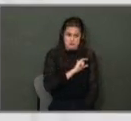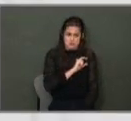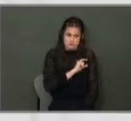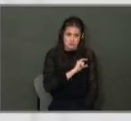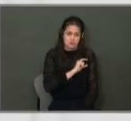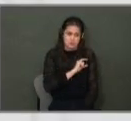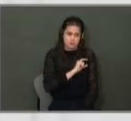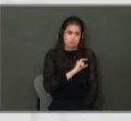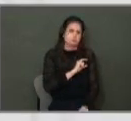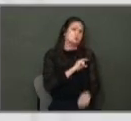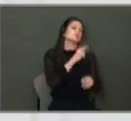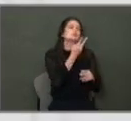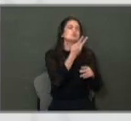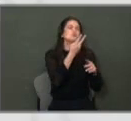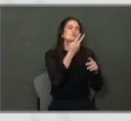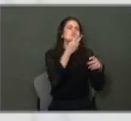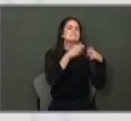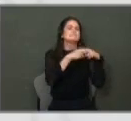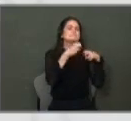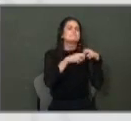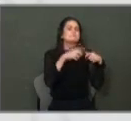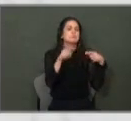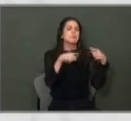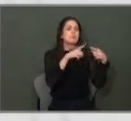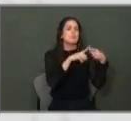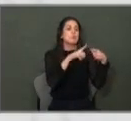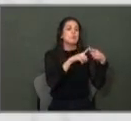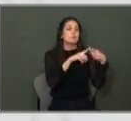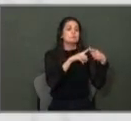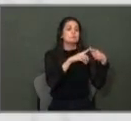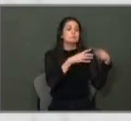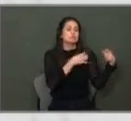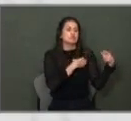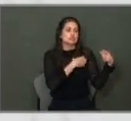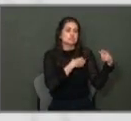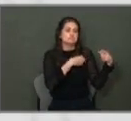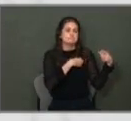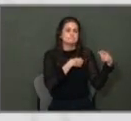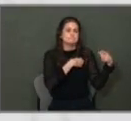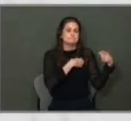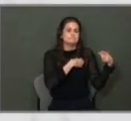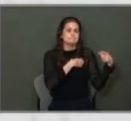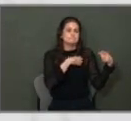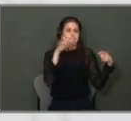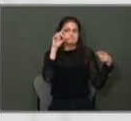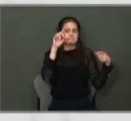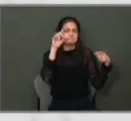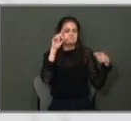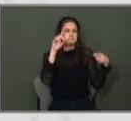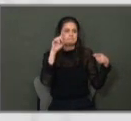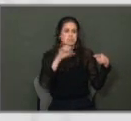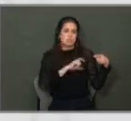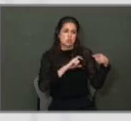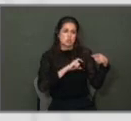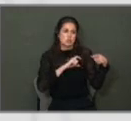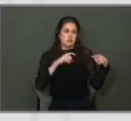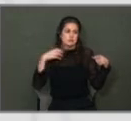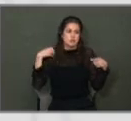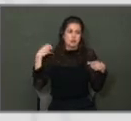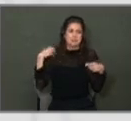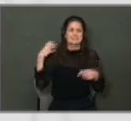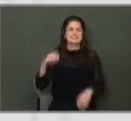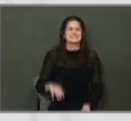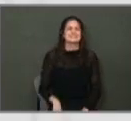primary issues. One, the Chief Commission, the School of Criminal Justice at UTSA, a couple of